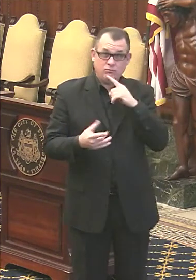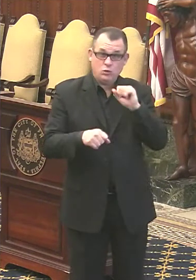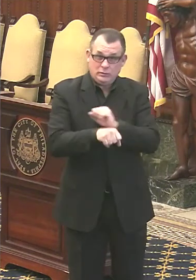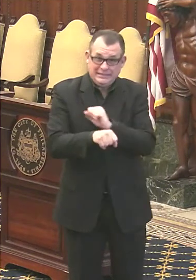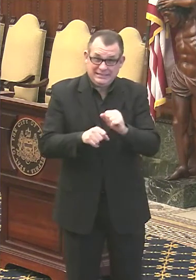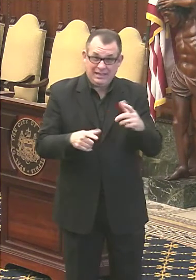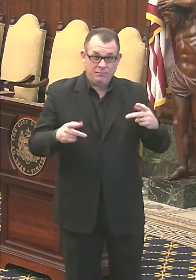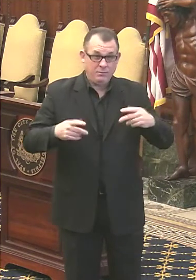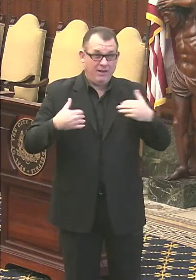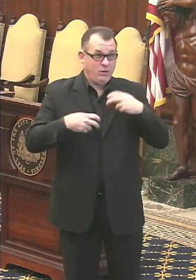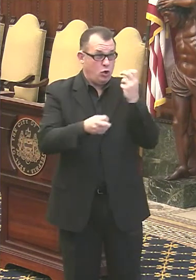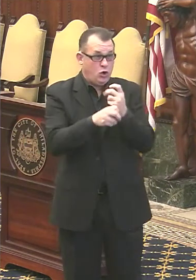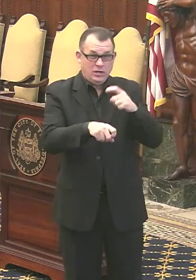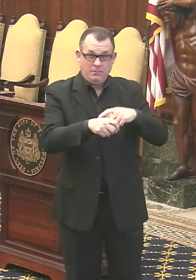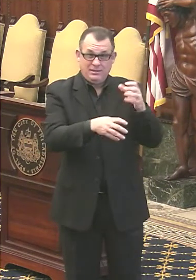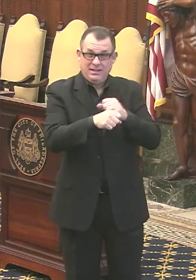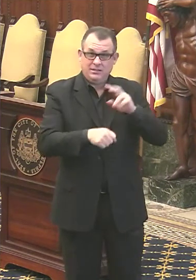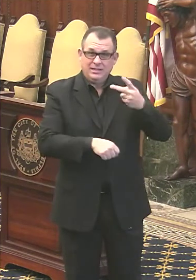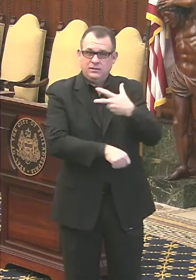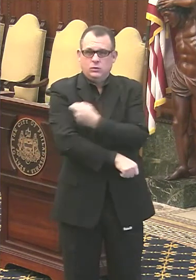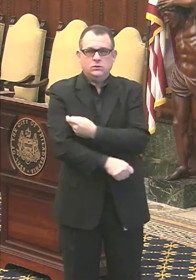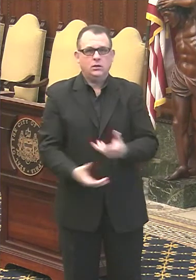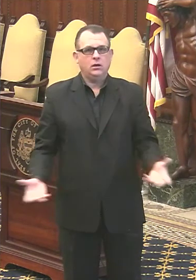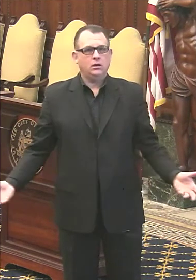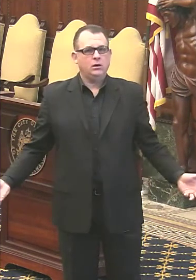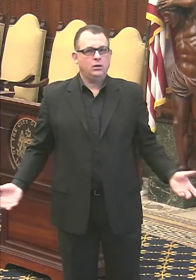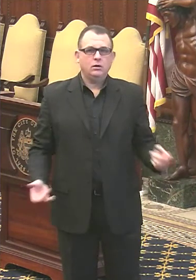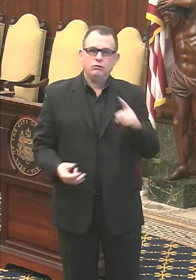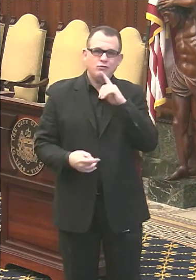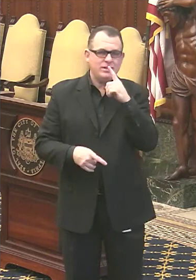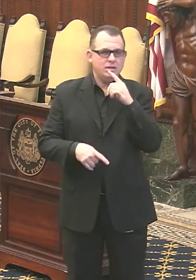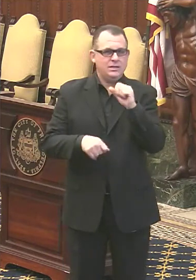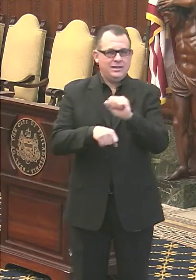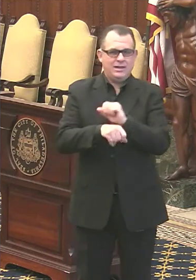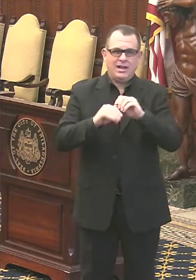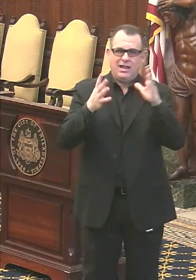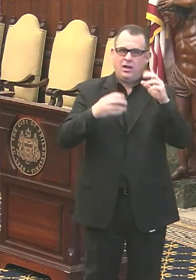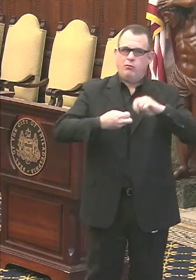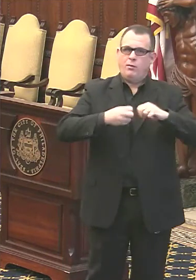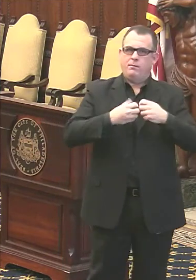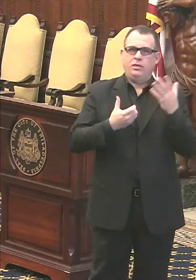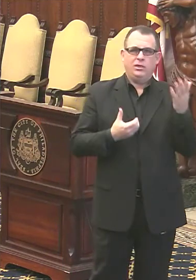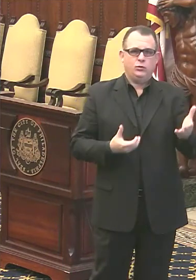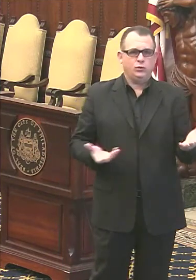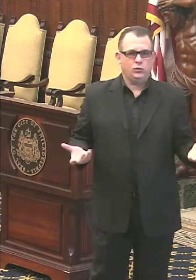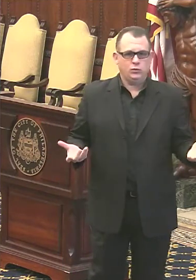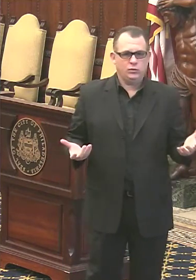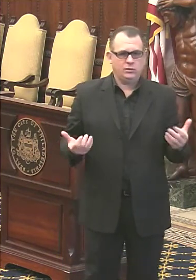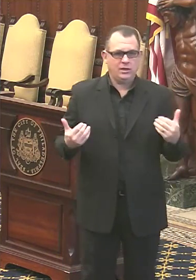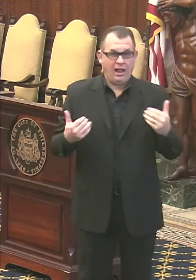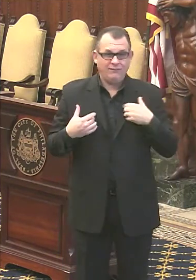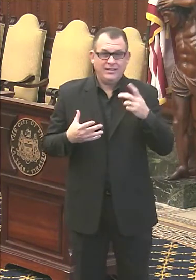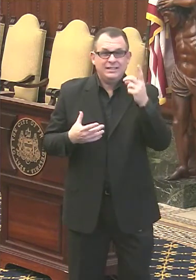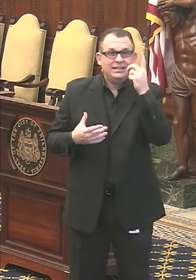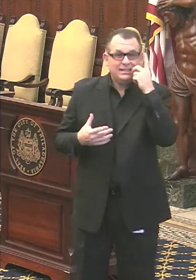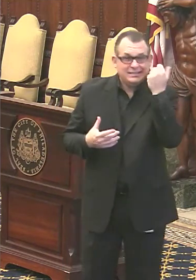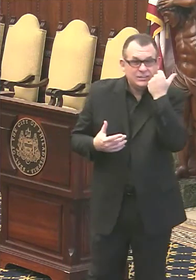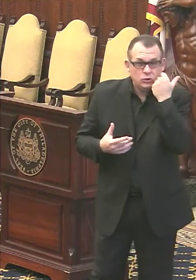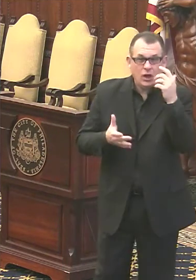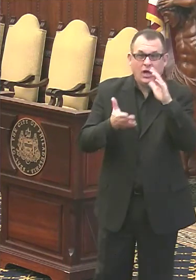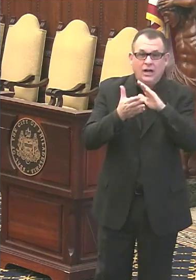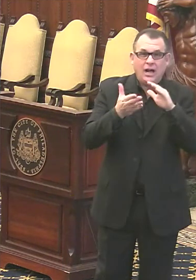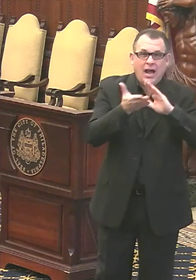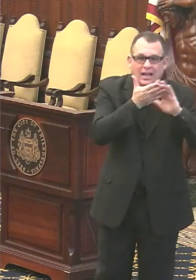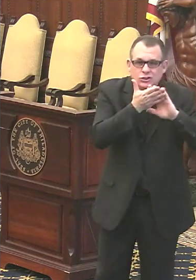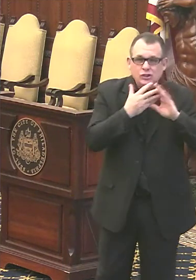on their second dose, we're going to, uh, work very hard to solve that problem. Yeah. have a dental hygienist who's gotten her first dose and she